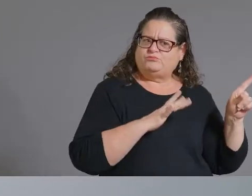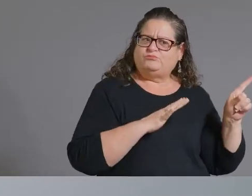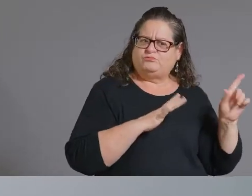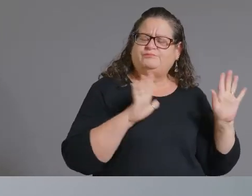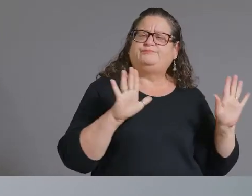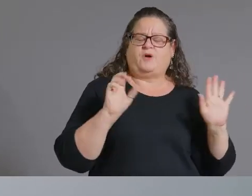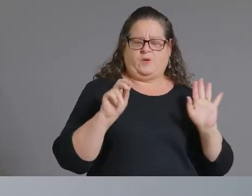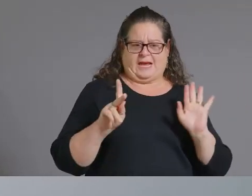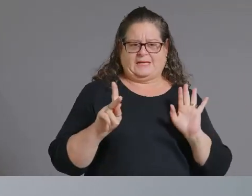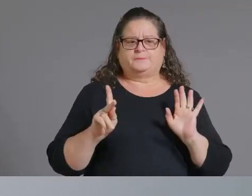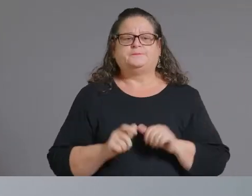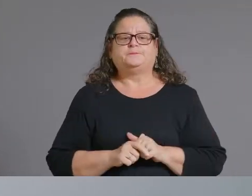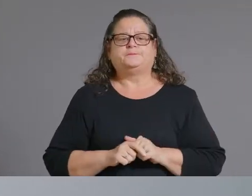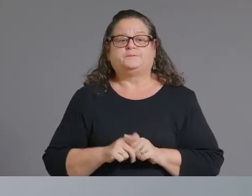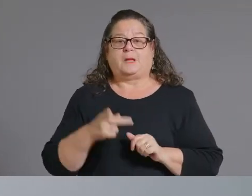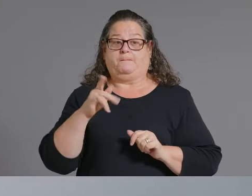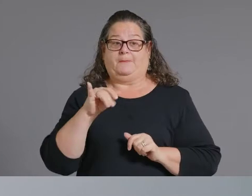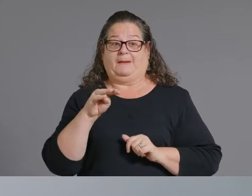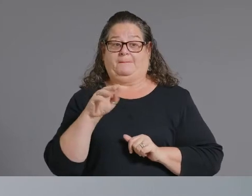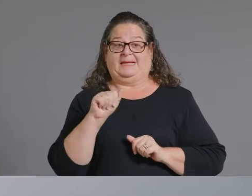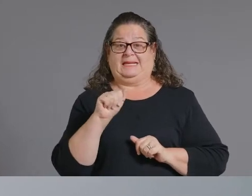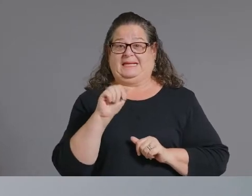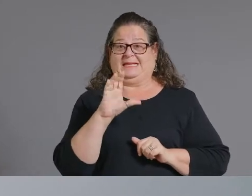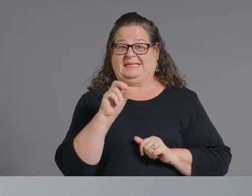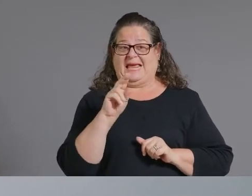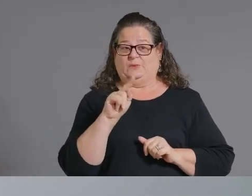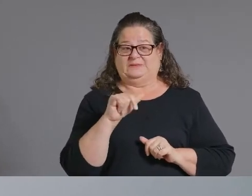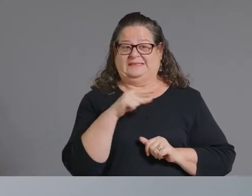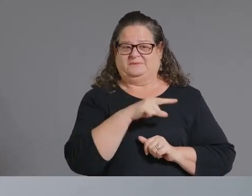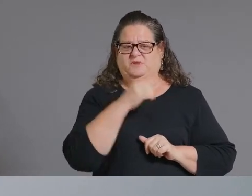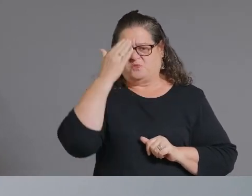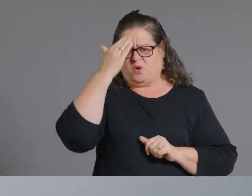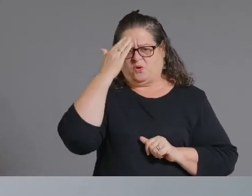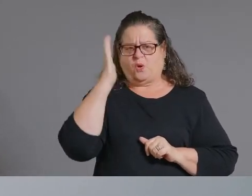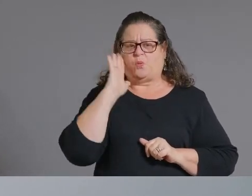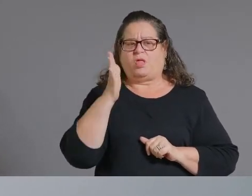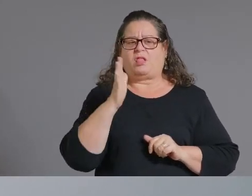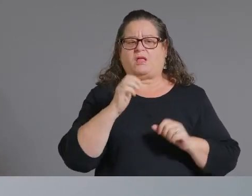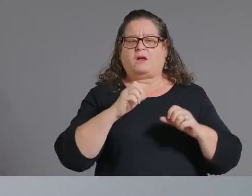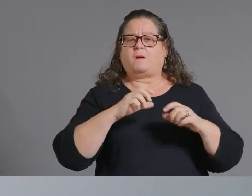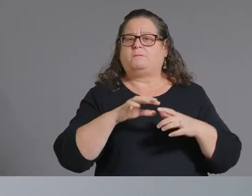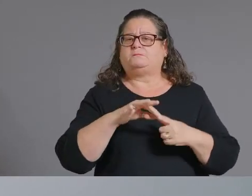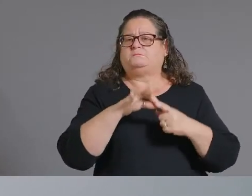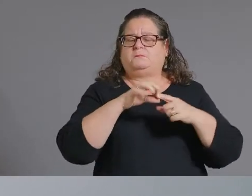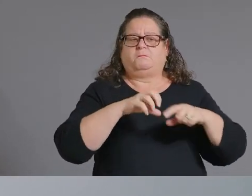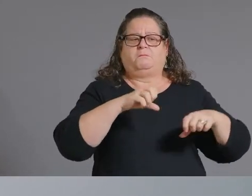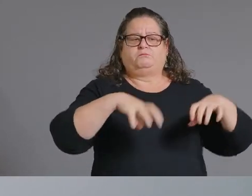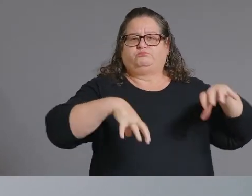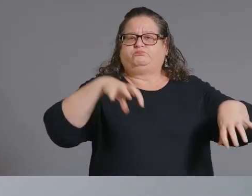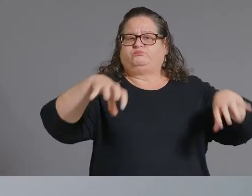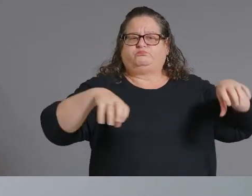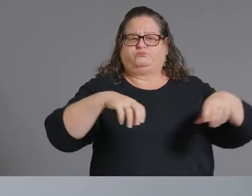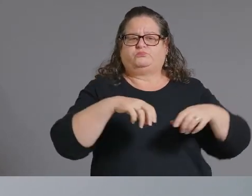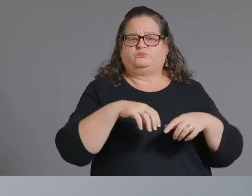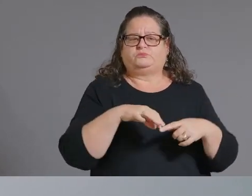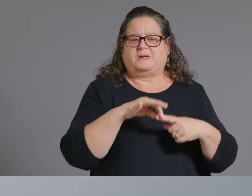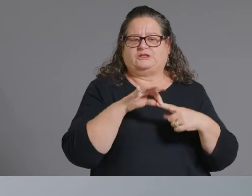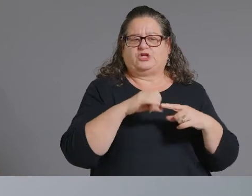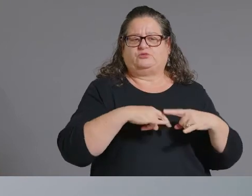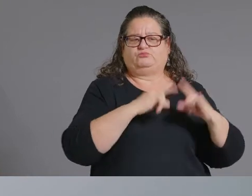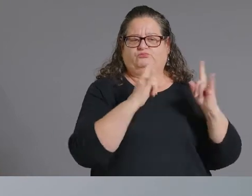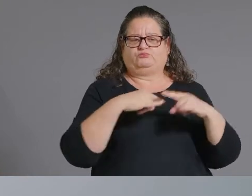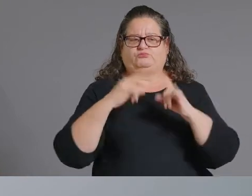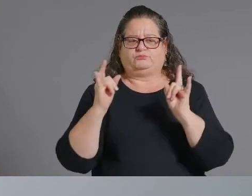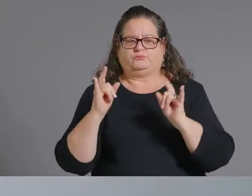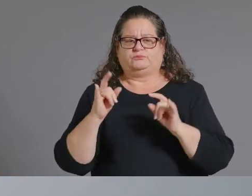and i know that the state is going to rely on pop-ups uh the pop-ups here in pima county they show that 47 of the people who